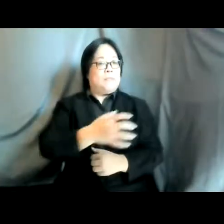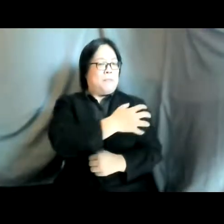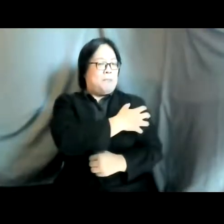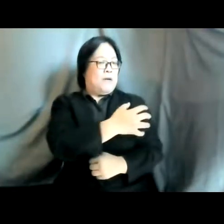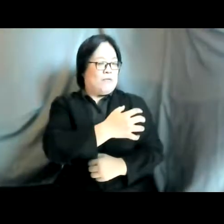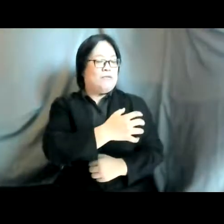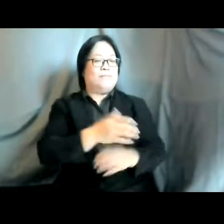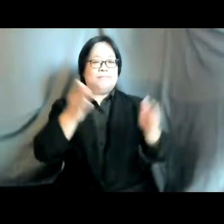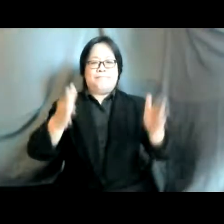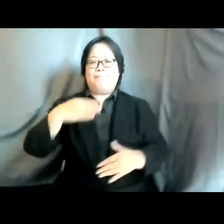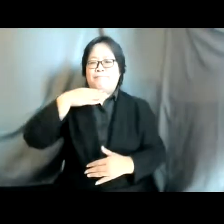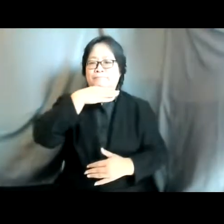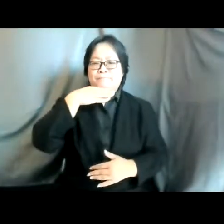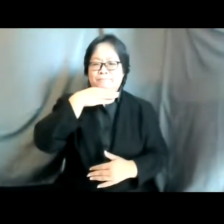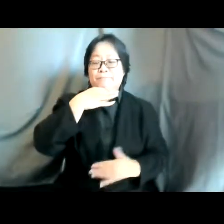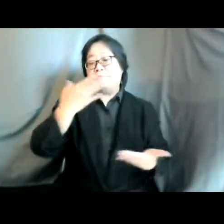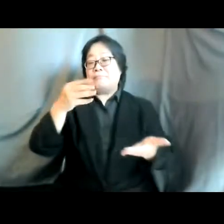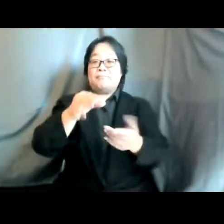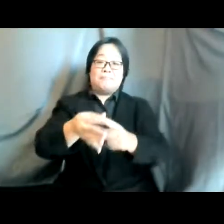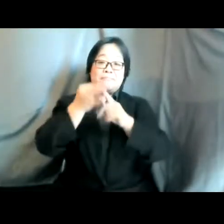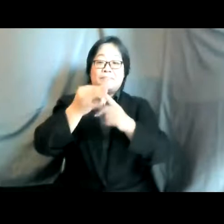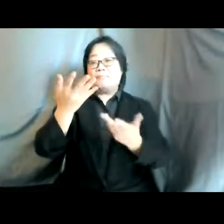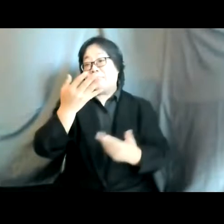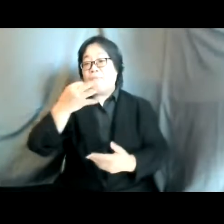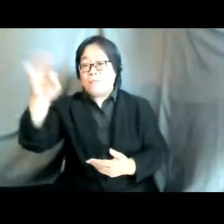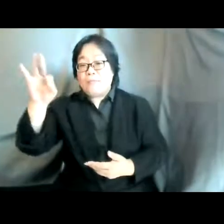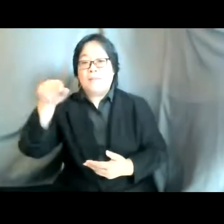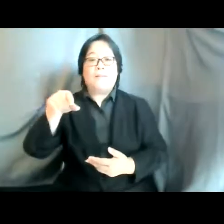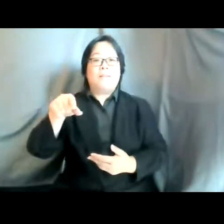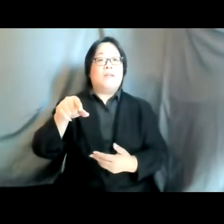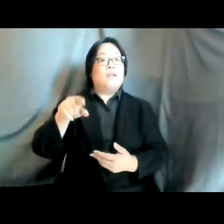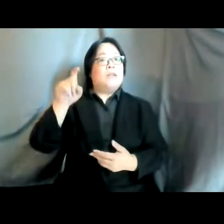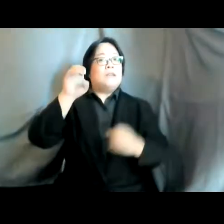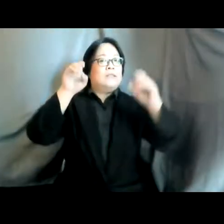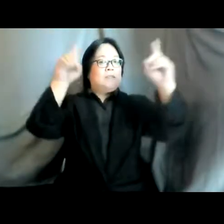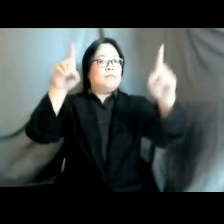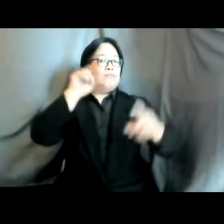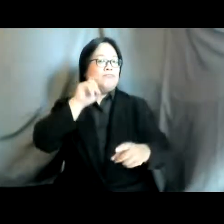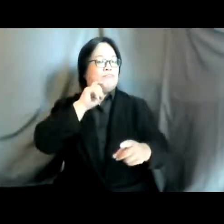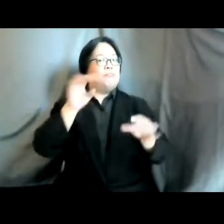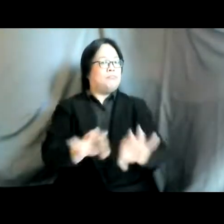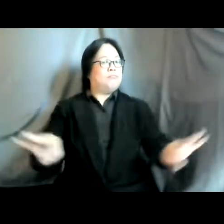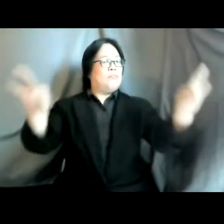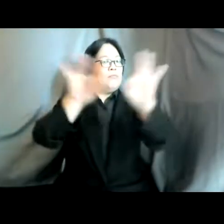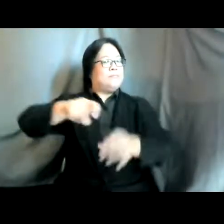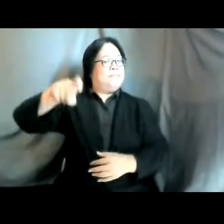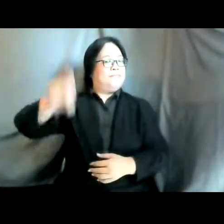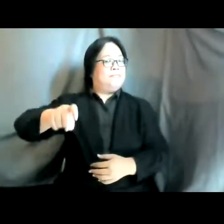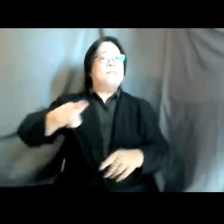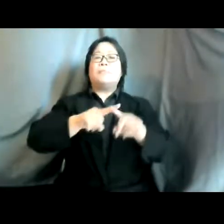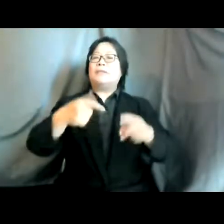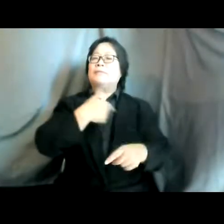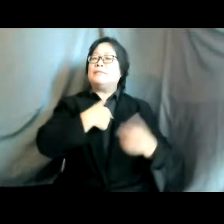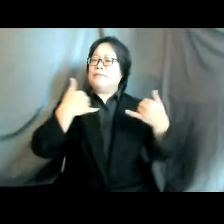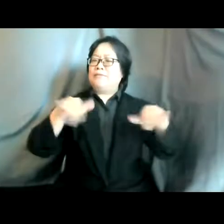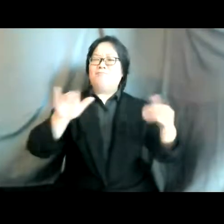people for instance in france sexual education is compulsory in french schools but it's we are still faced